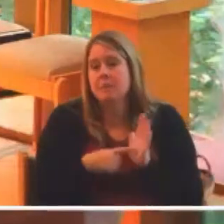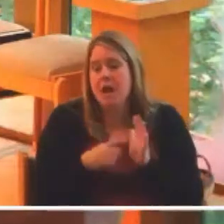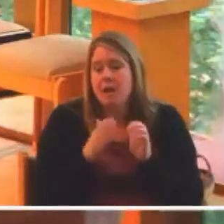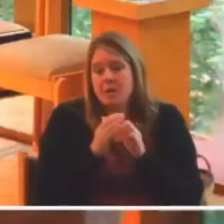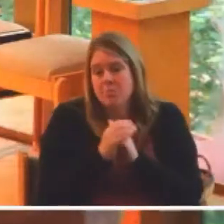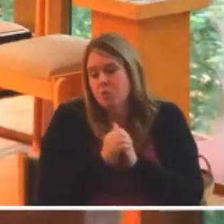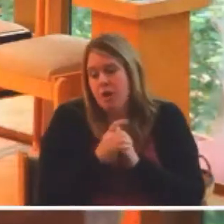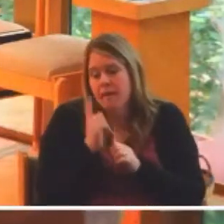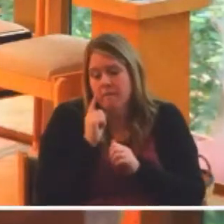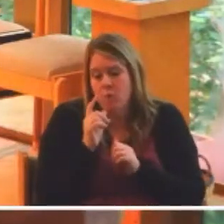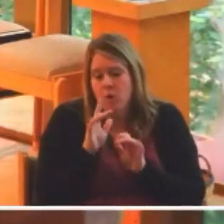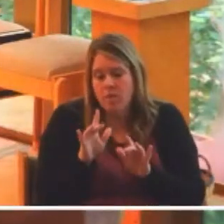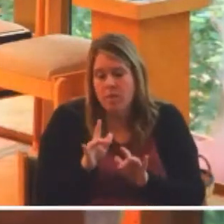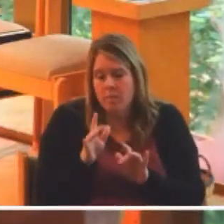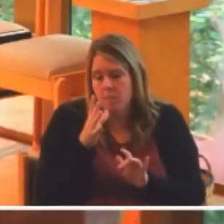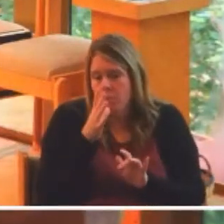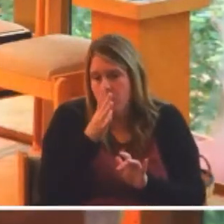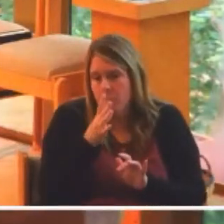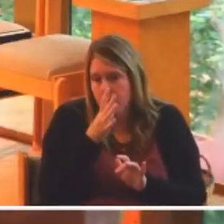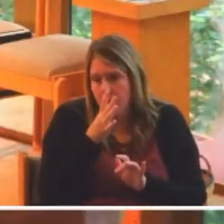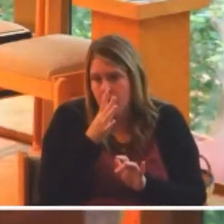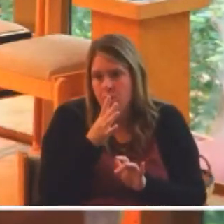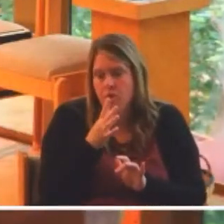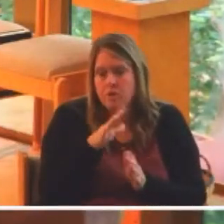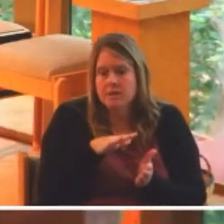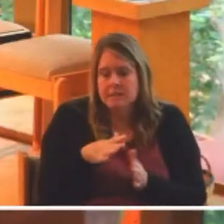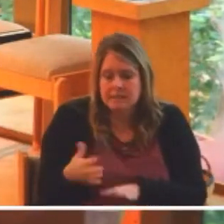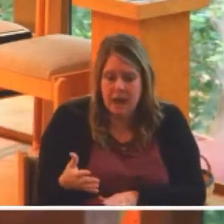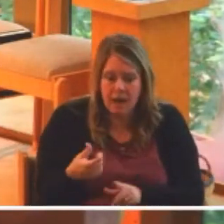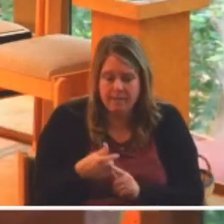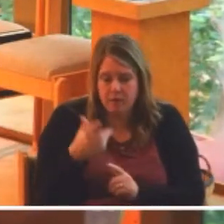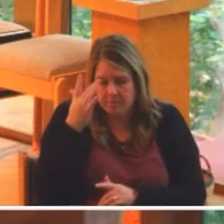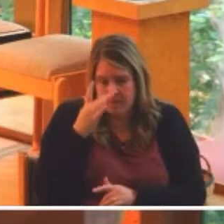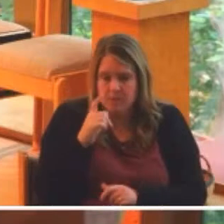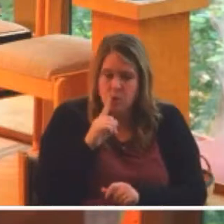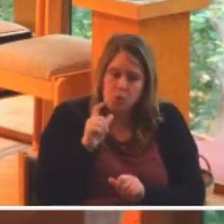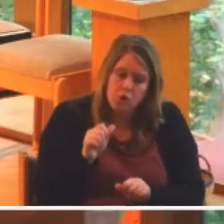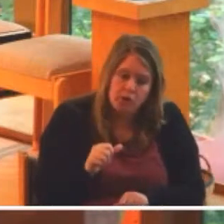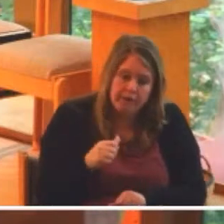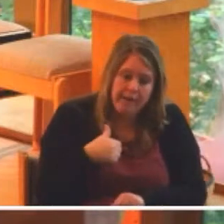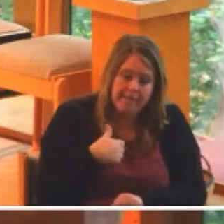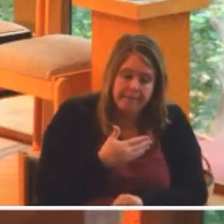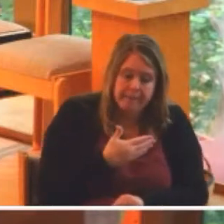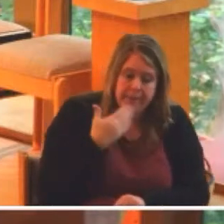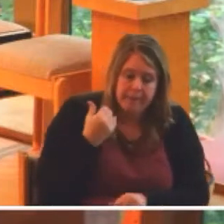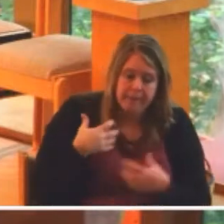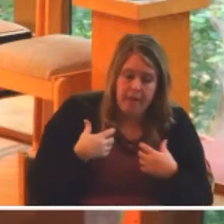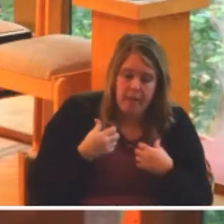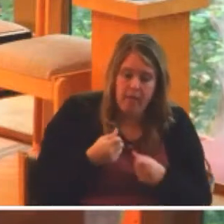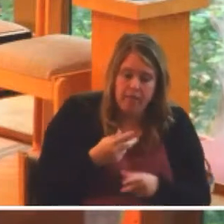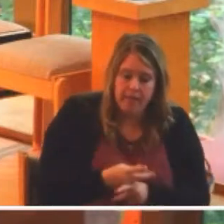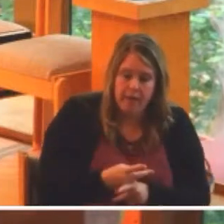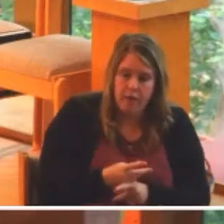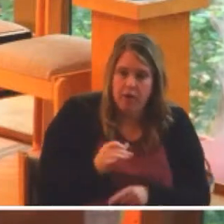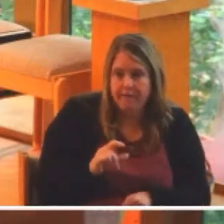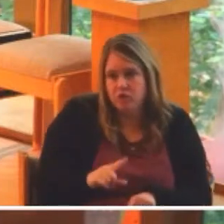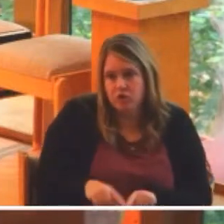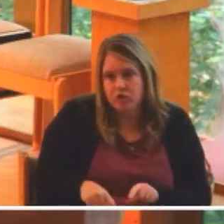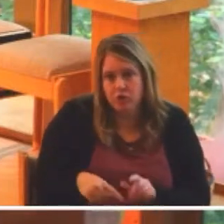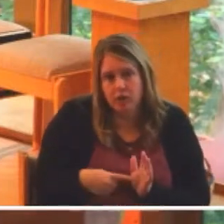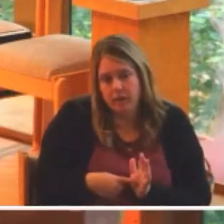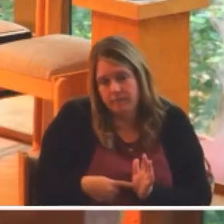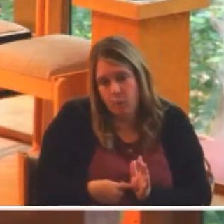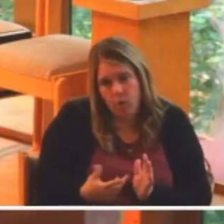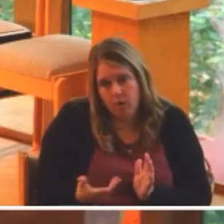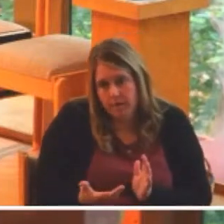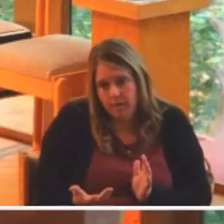that could be treated or at least better managed with adequate health care that she could also afford. Prayer is helpful in that